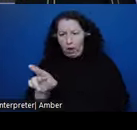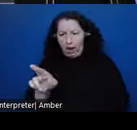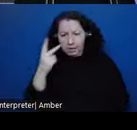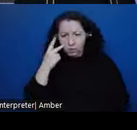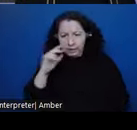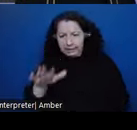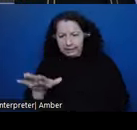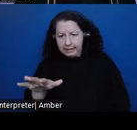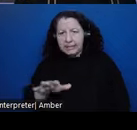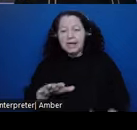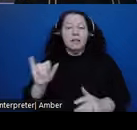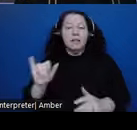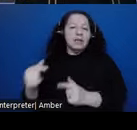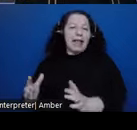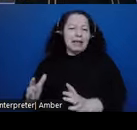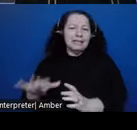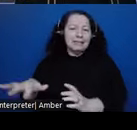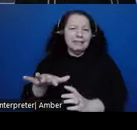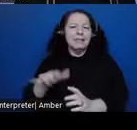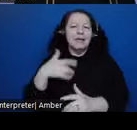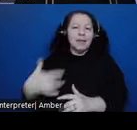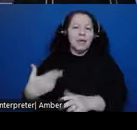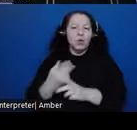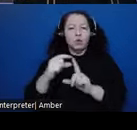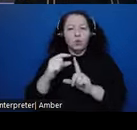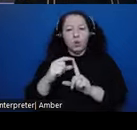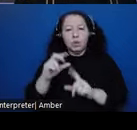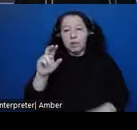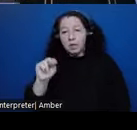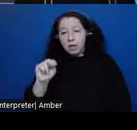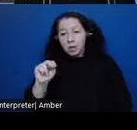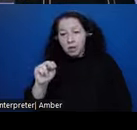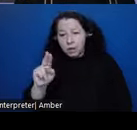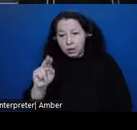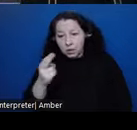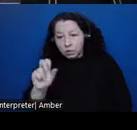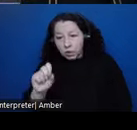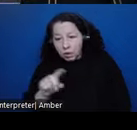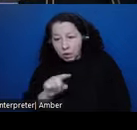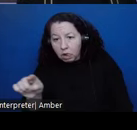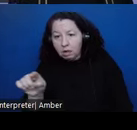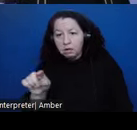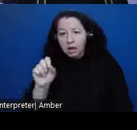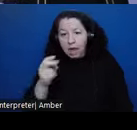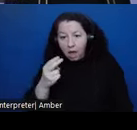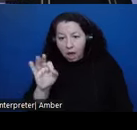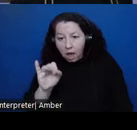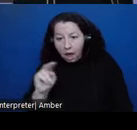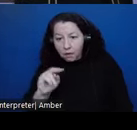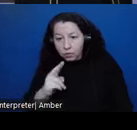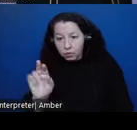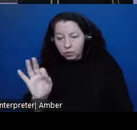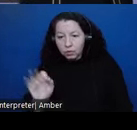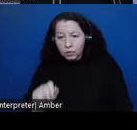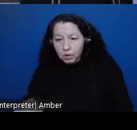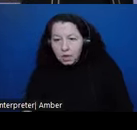descendant community usually uses terms like nyahnyu. And they live more in the north of the state. So those blue triangles versus